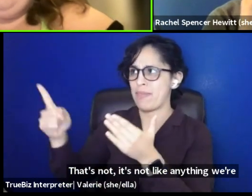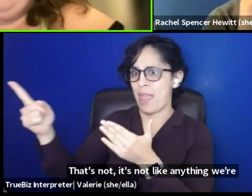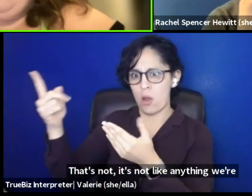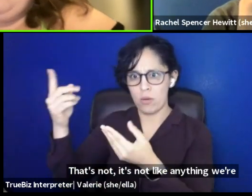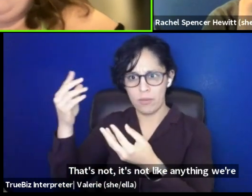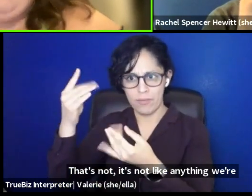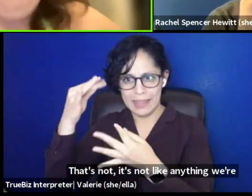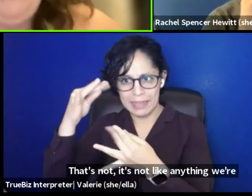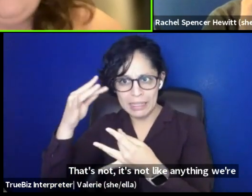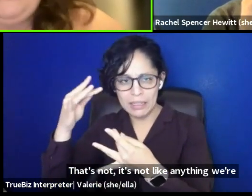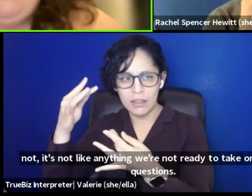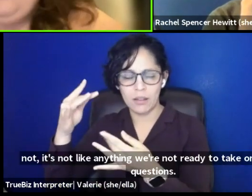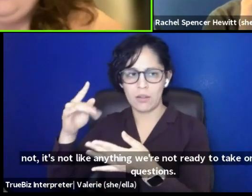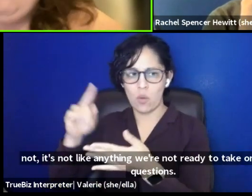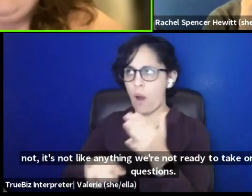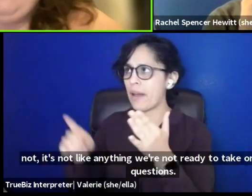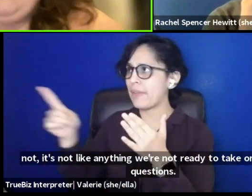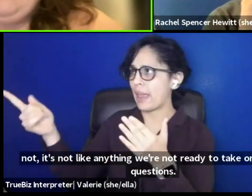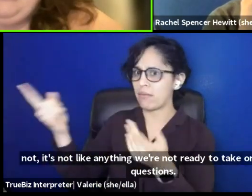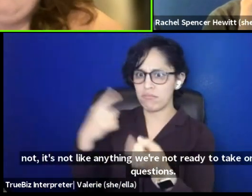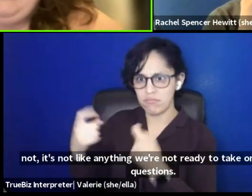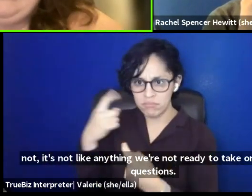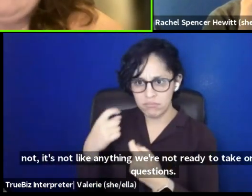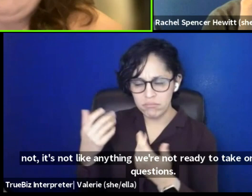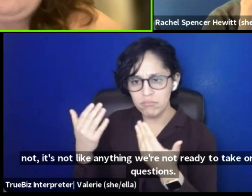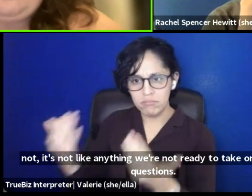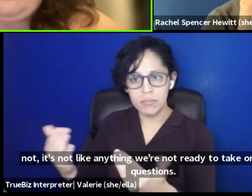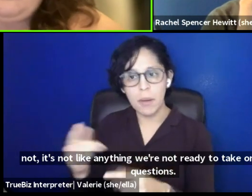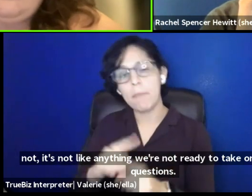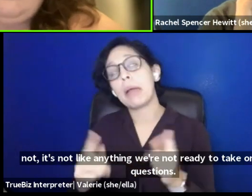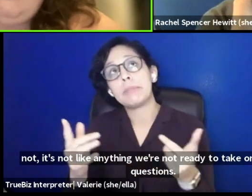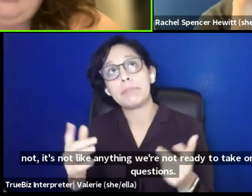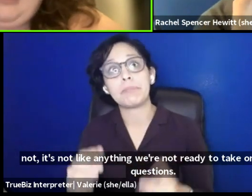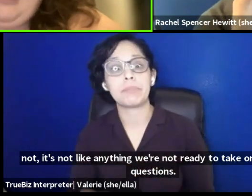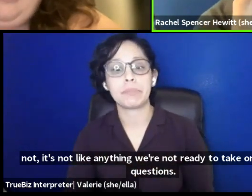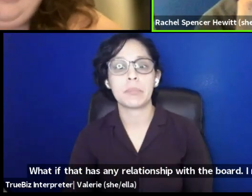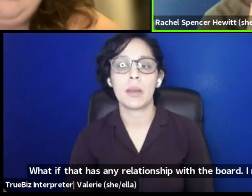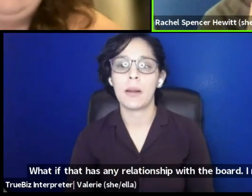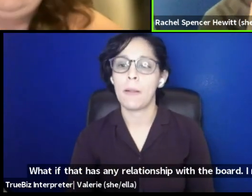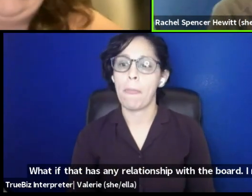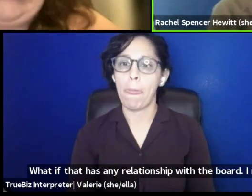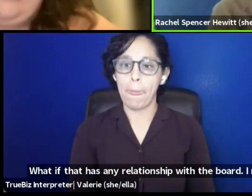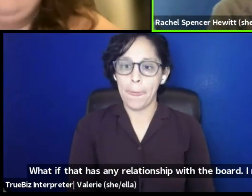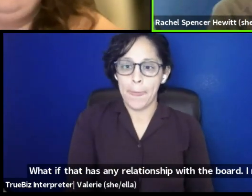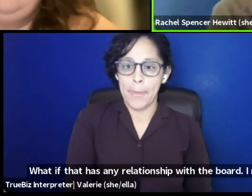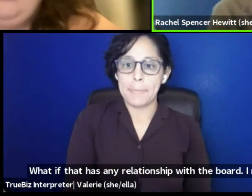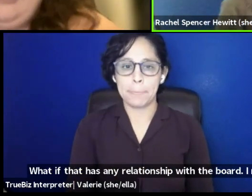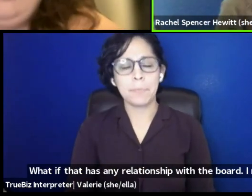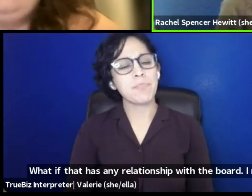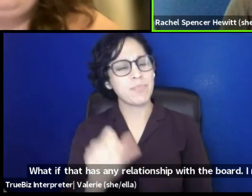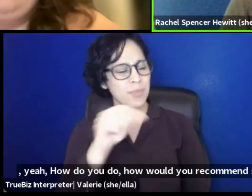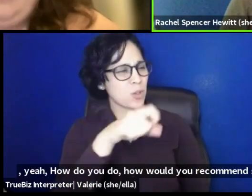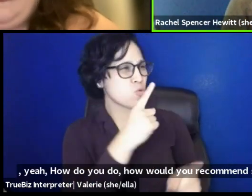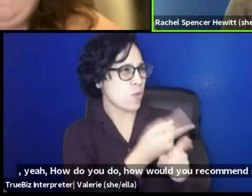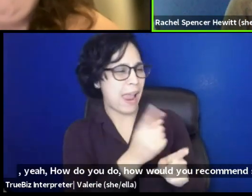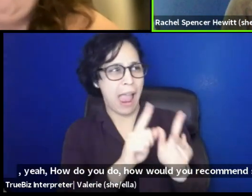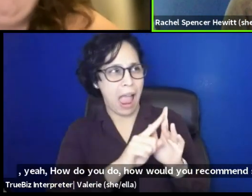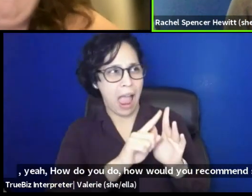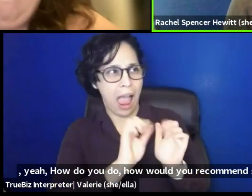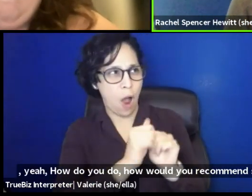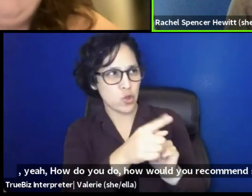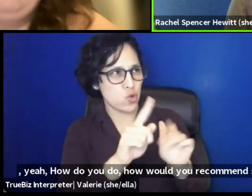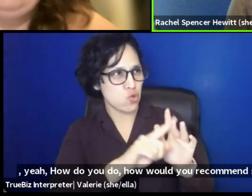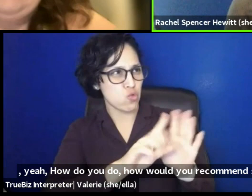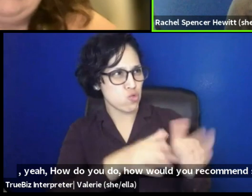Um, what if that is any relationship with the board? I mean, yeah. How do you get, how would you recommend starting the conversation of board